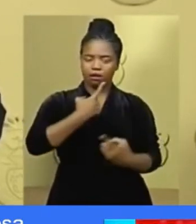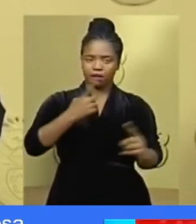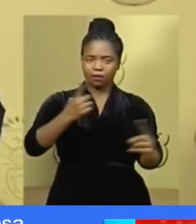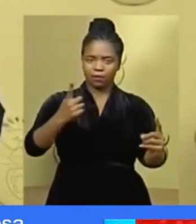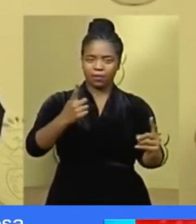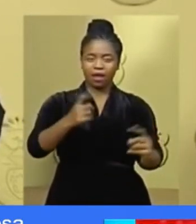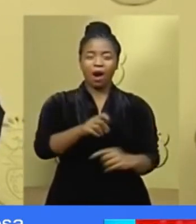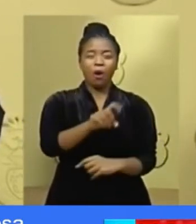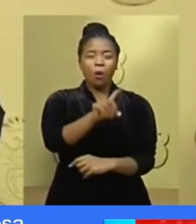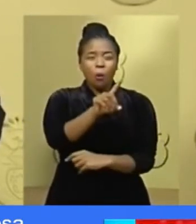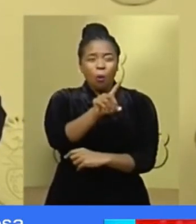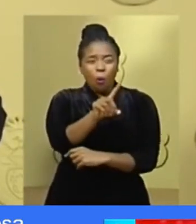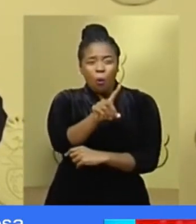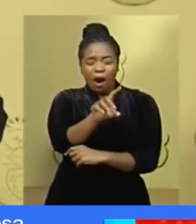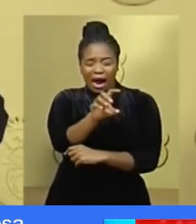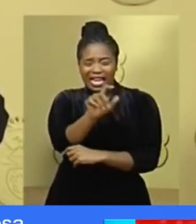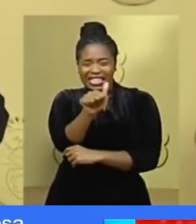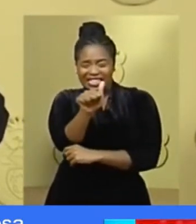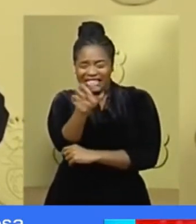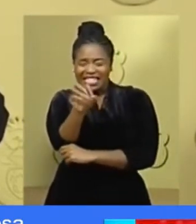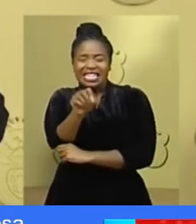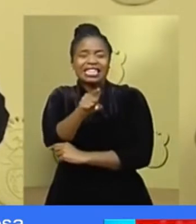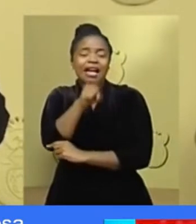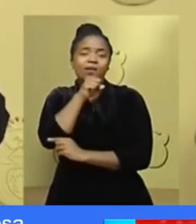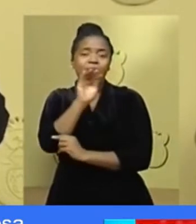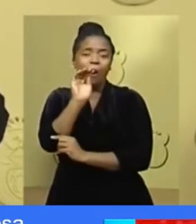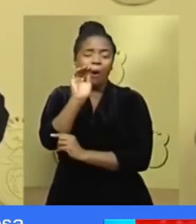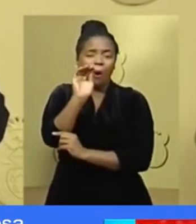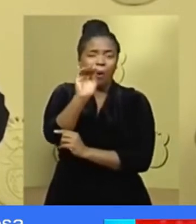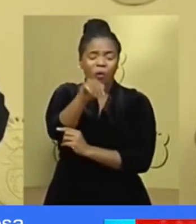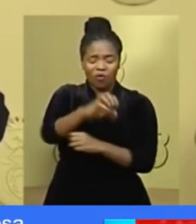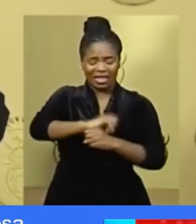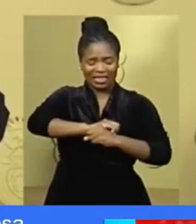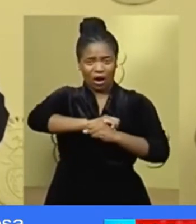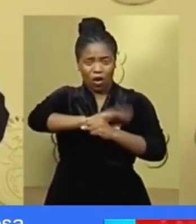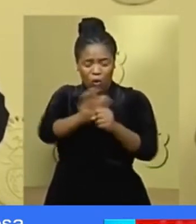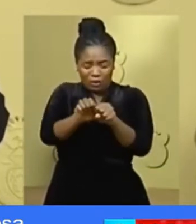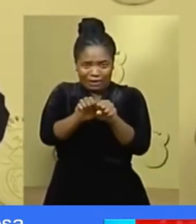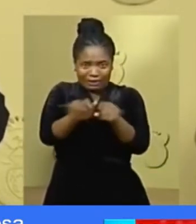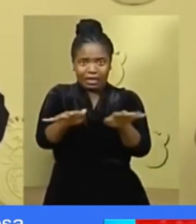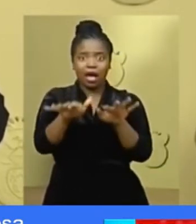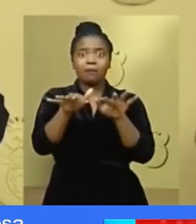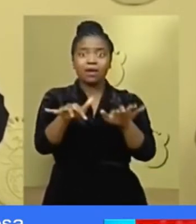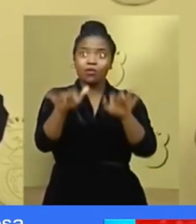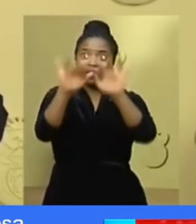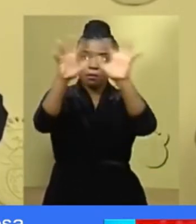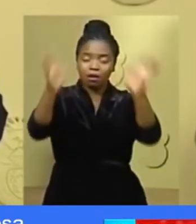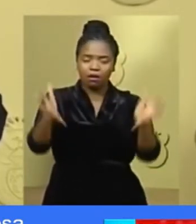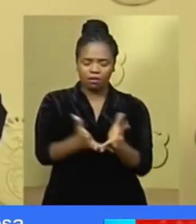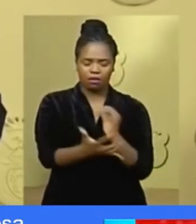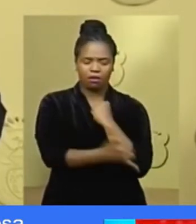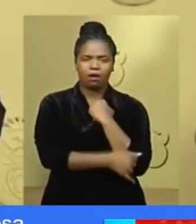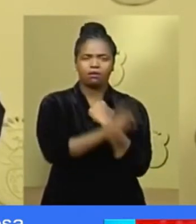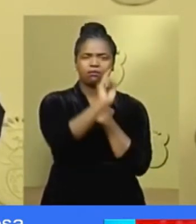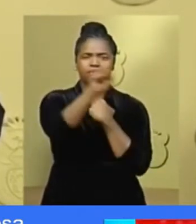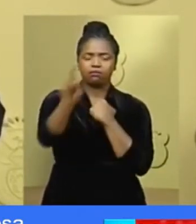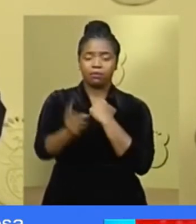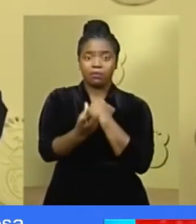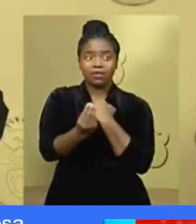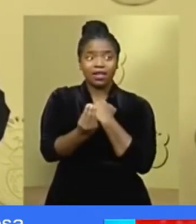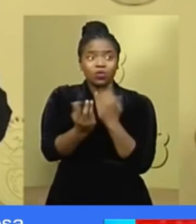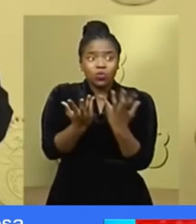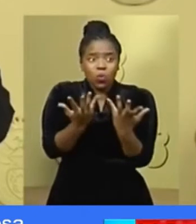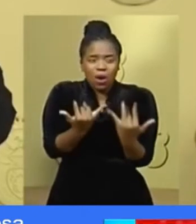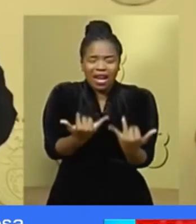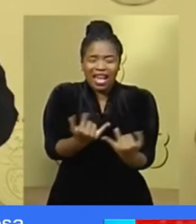over 160,000 confirmed COVID-19 cases worldwide. Today,